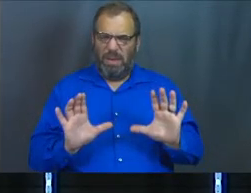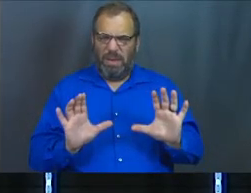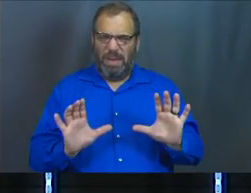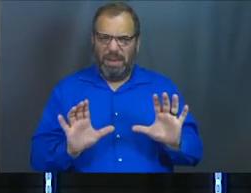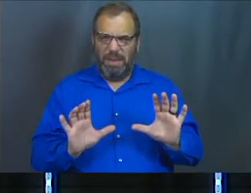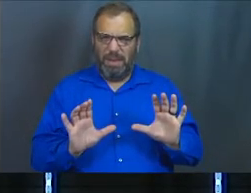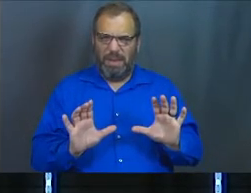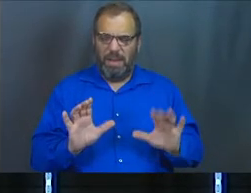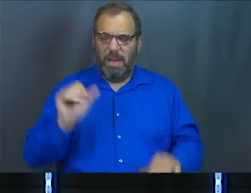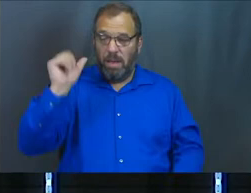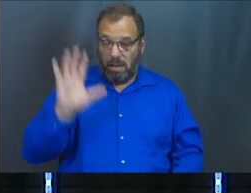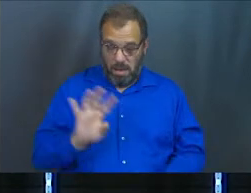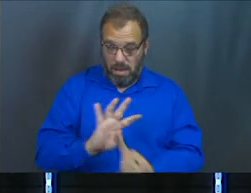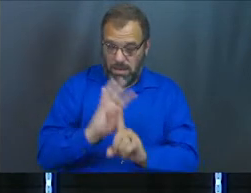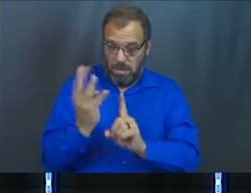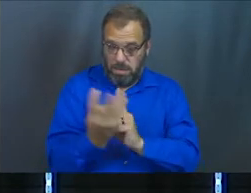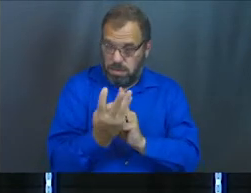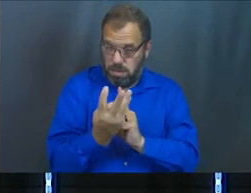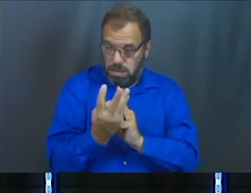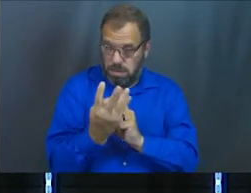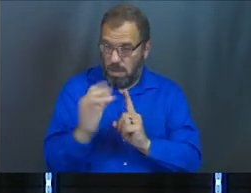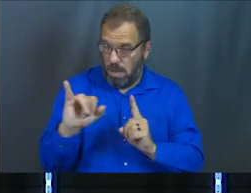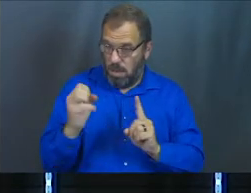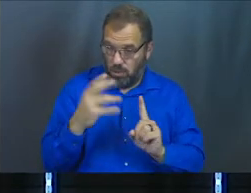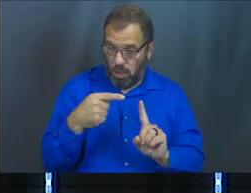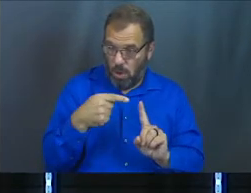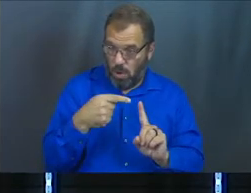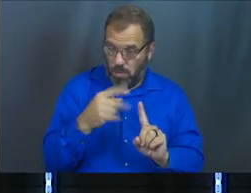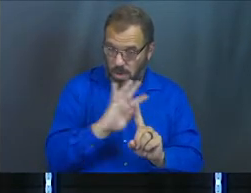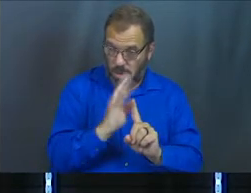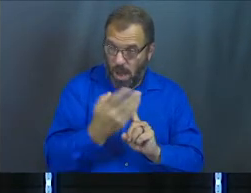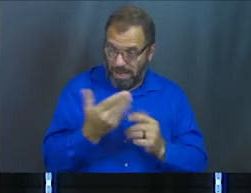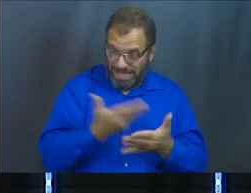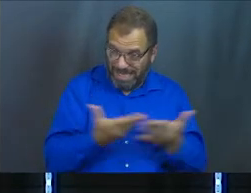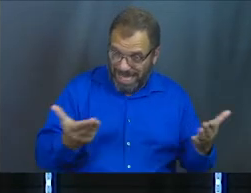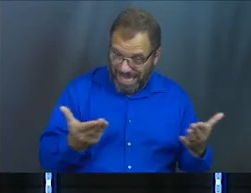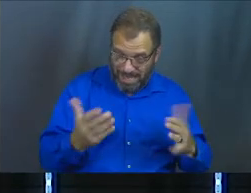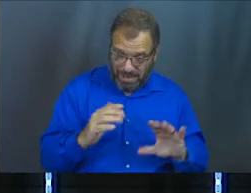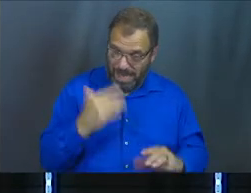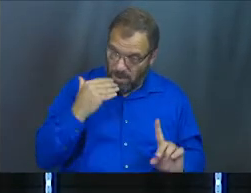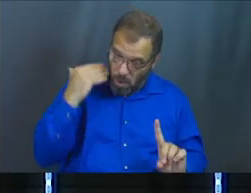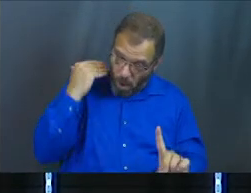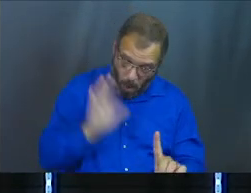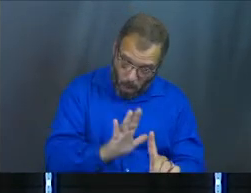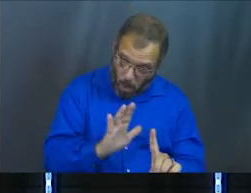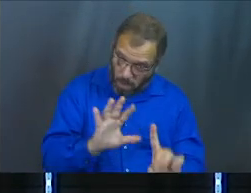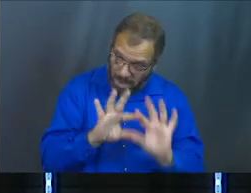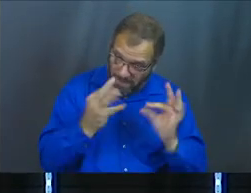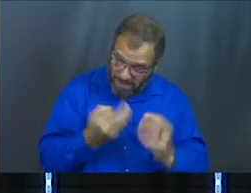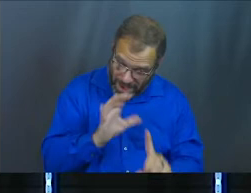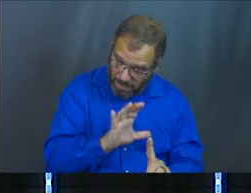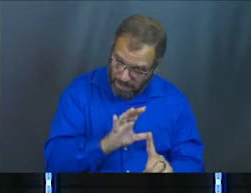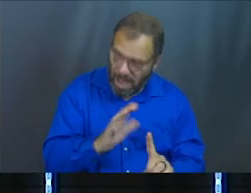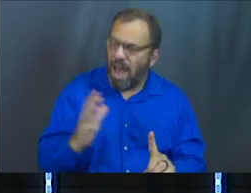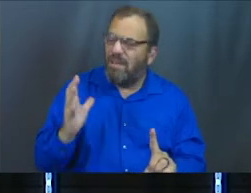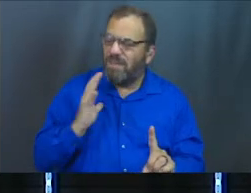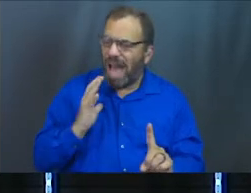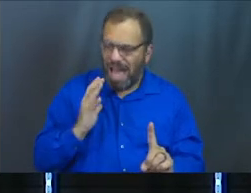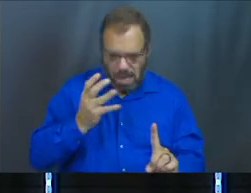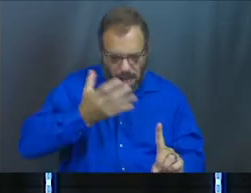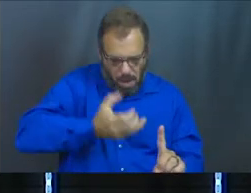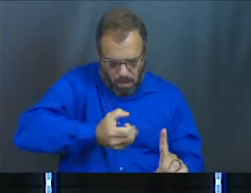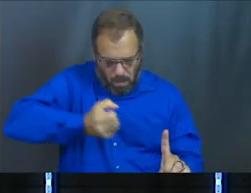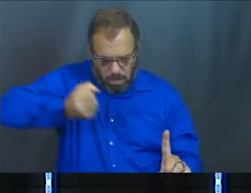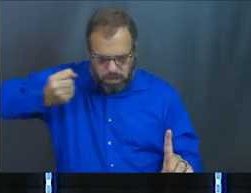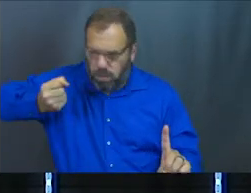But God says that hedge of protection that is around Job's possessions, in his home, in his family, I will temporarily